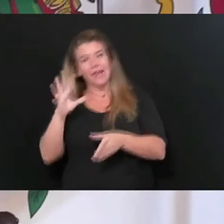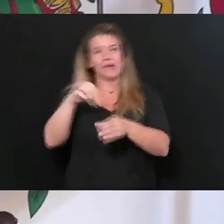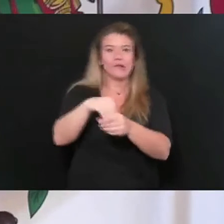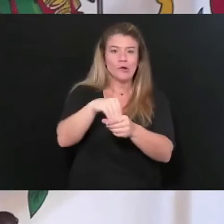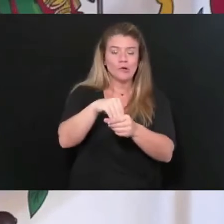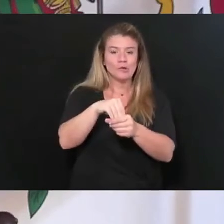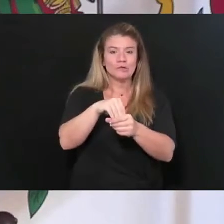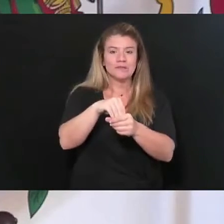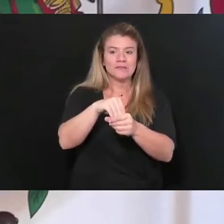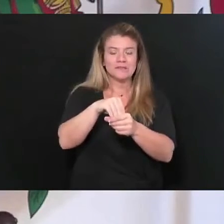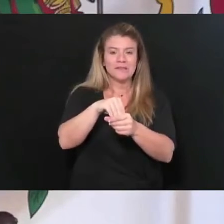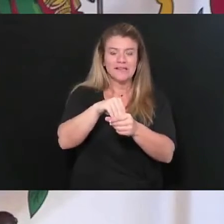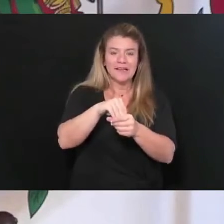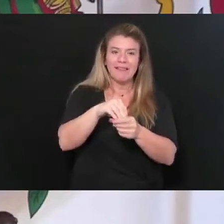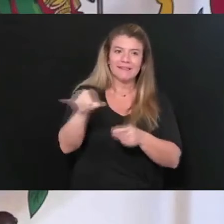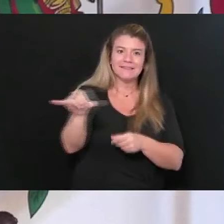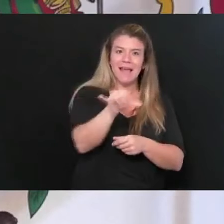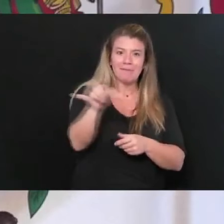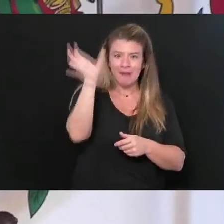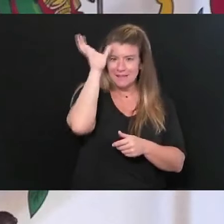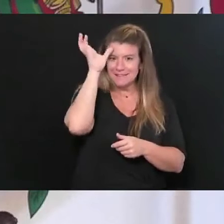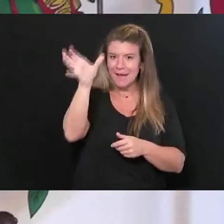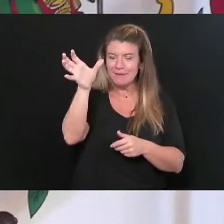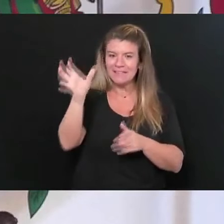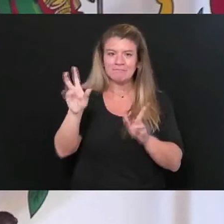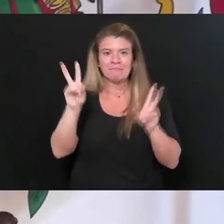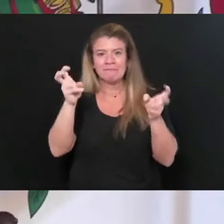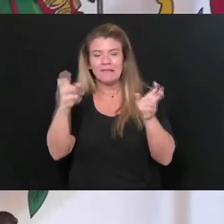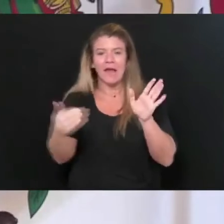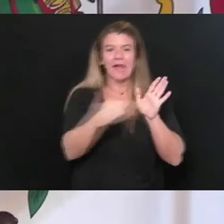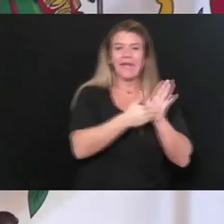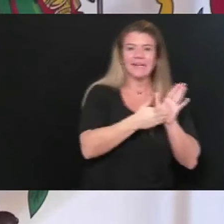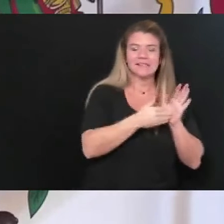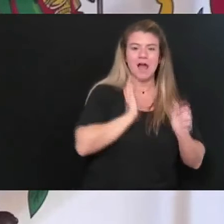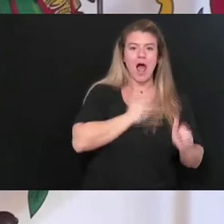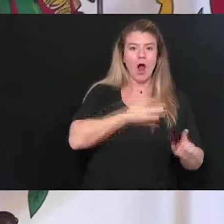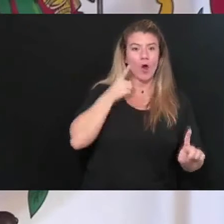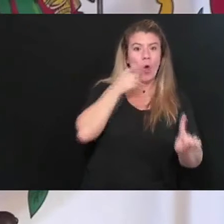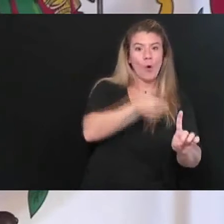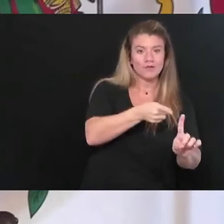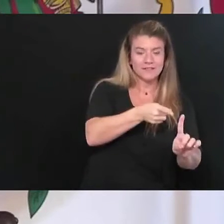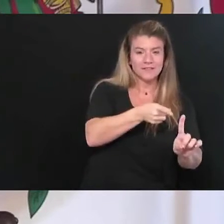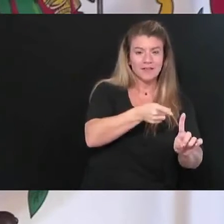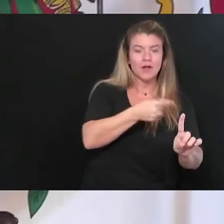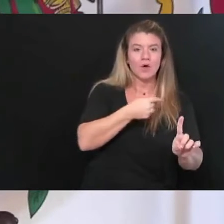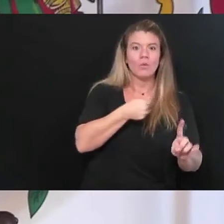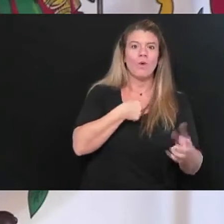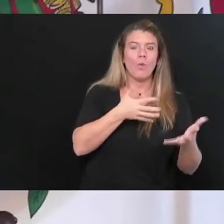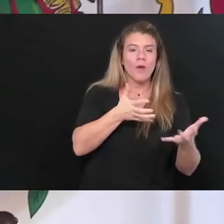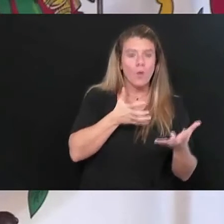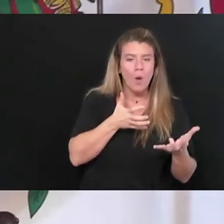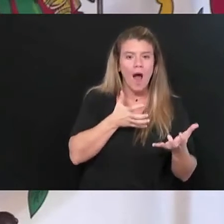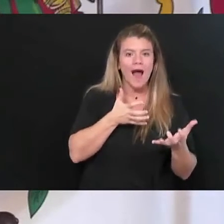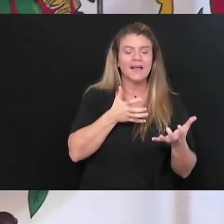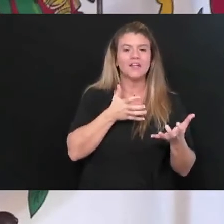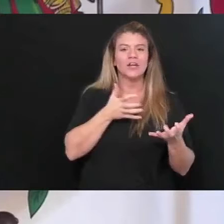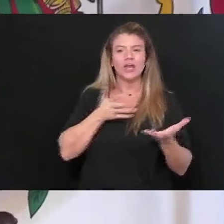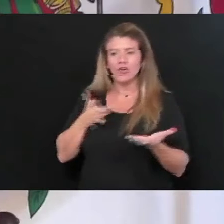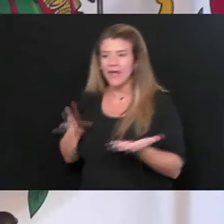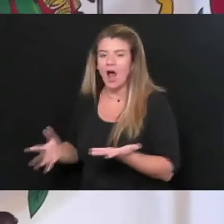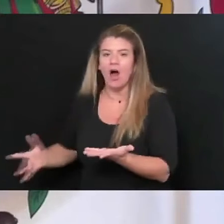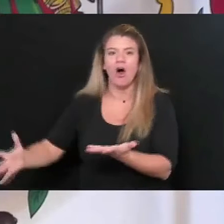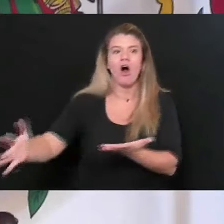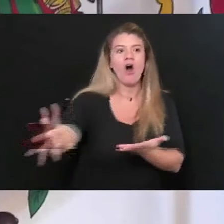counterproductive to to what we are trying to do when we try to get everybody